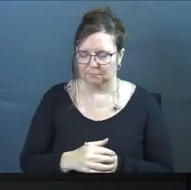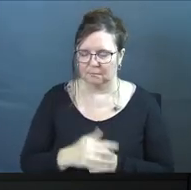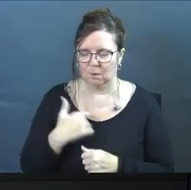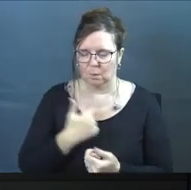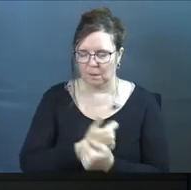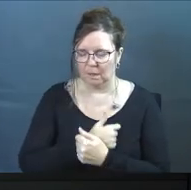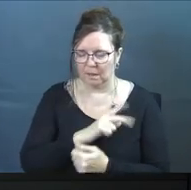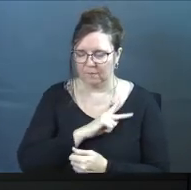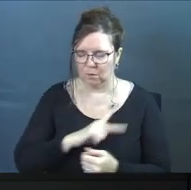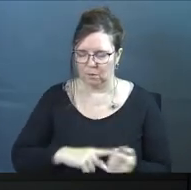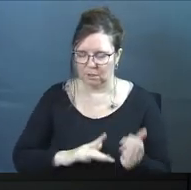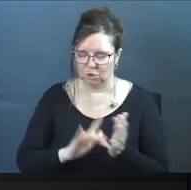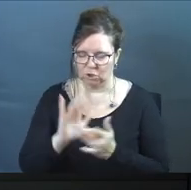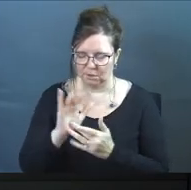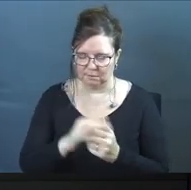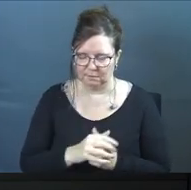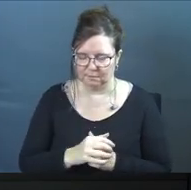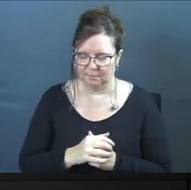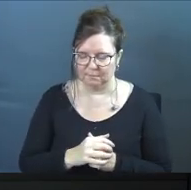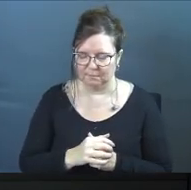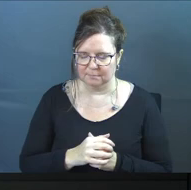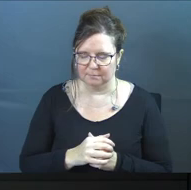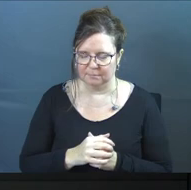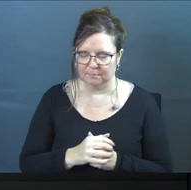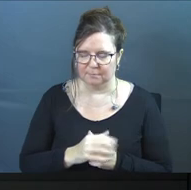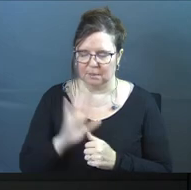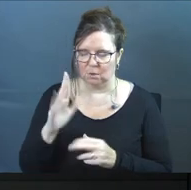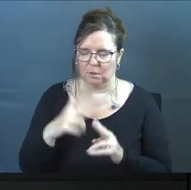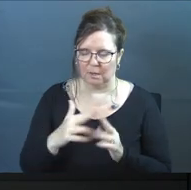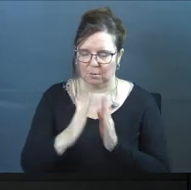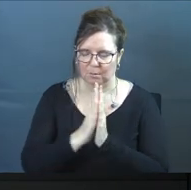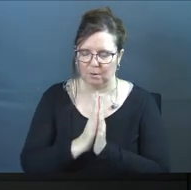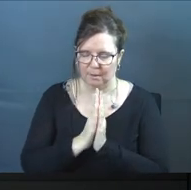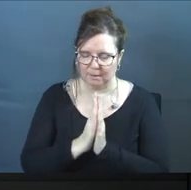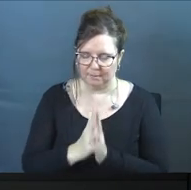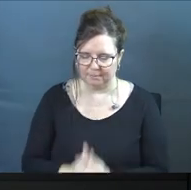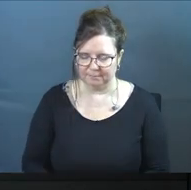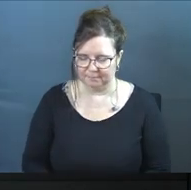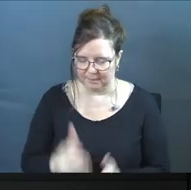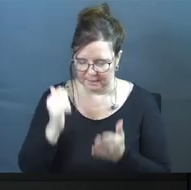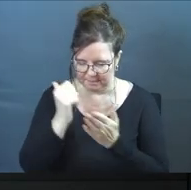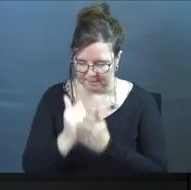We love you King Jesus and it's in your name we pray. Amen. Amen. Amen. Amen.